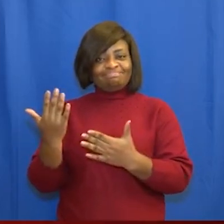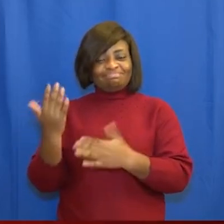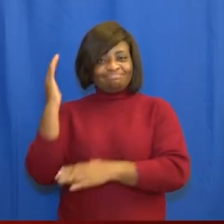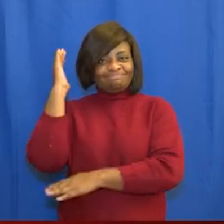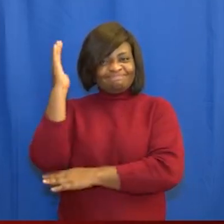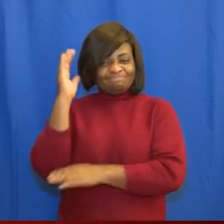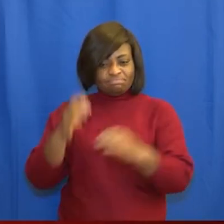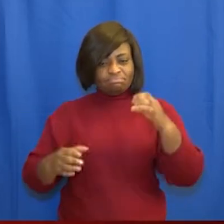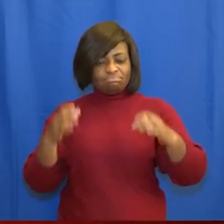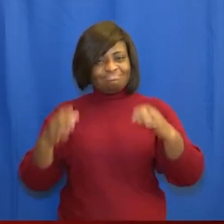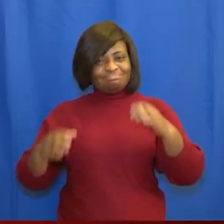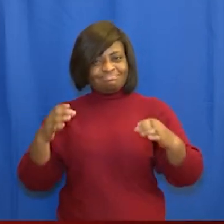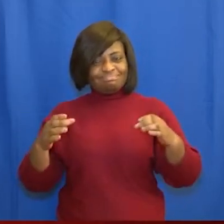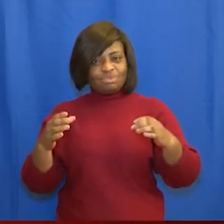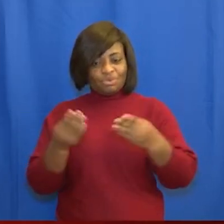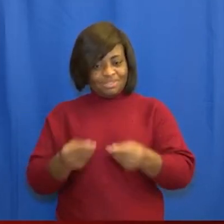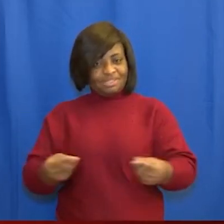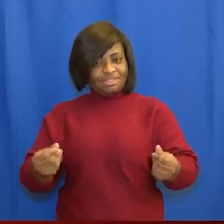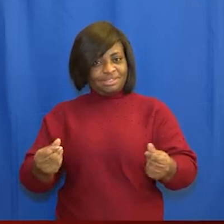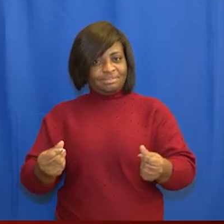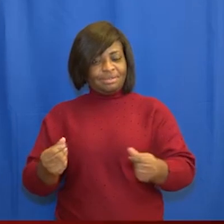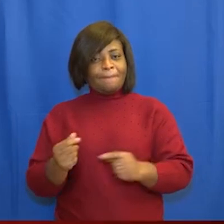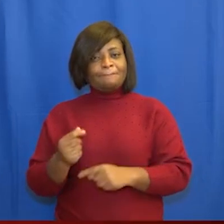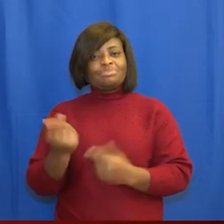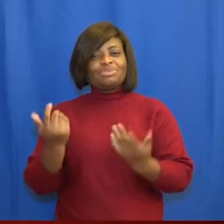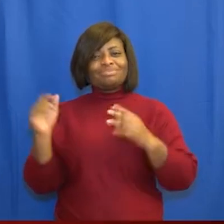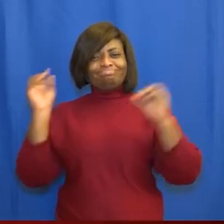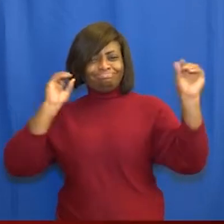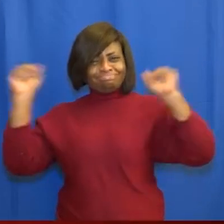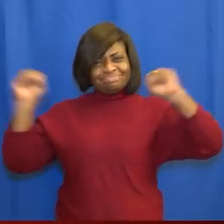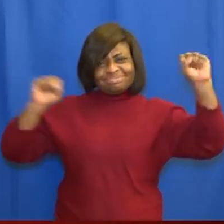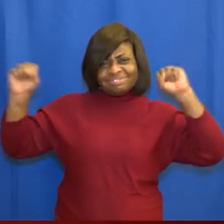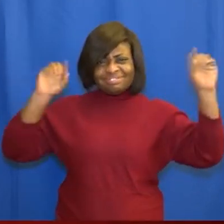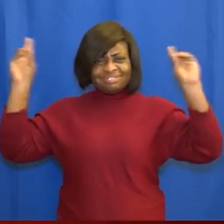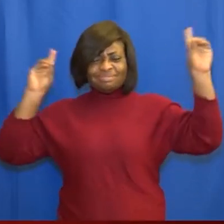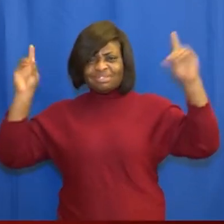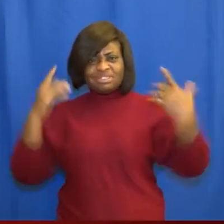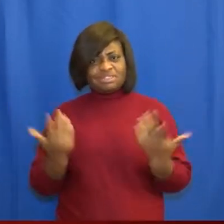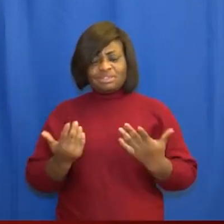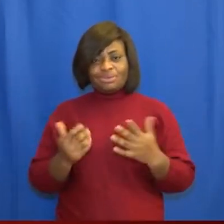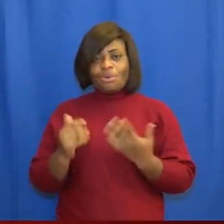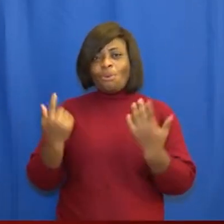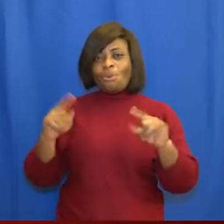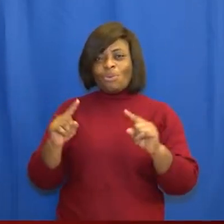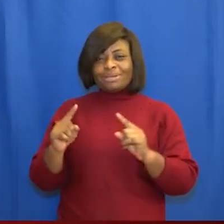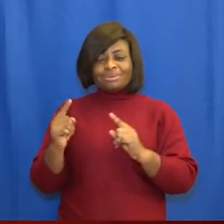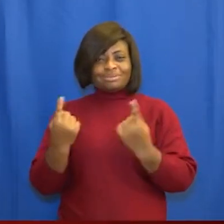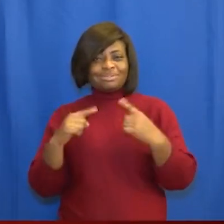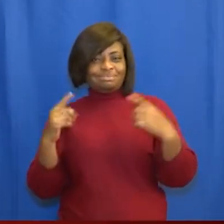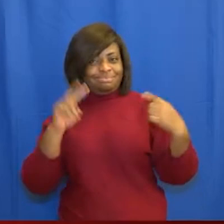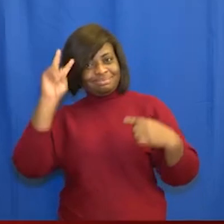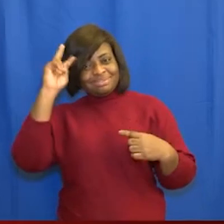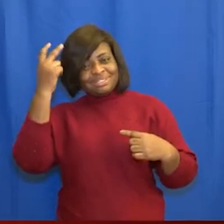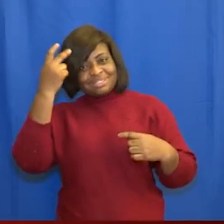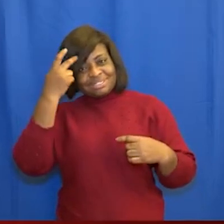sought rather than recourse to street protests and agitations when there was dispute over